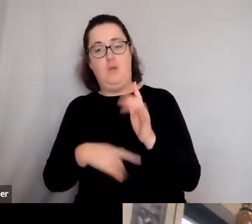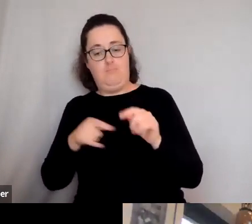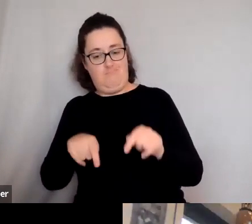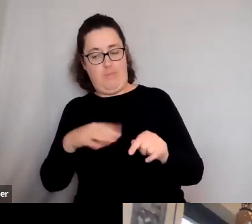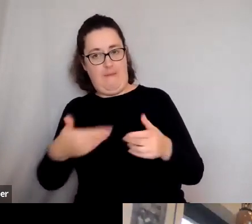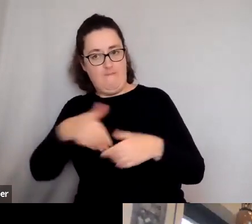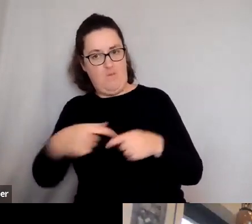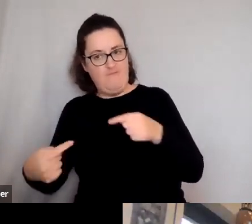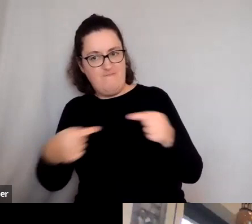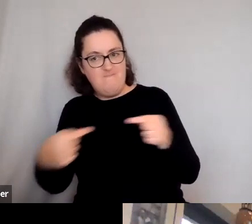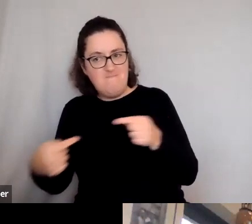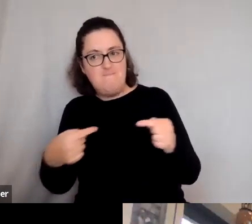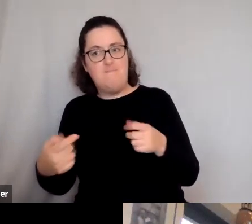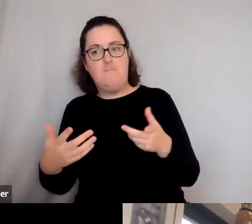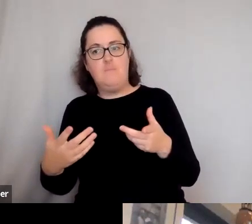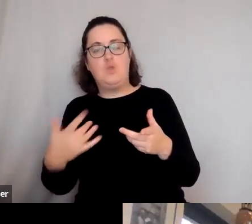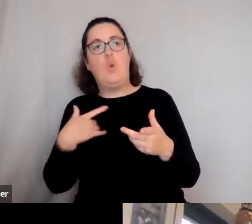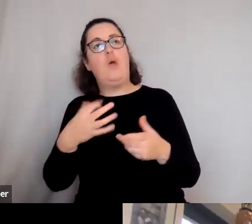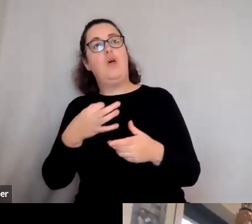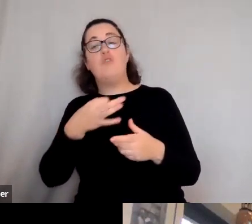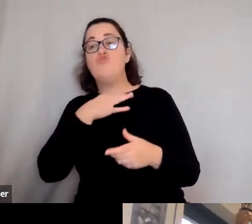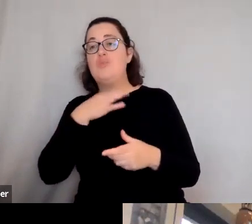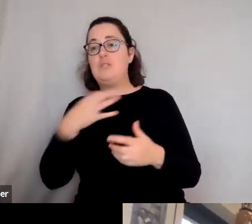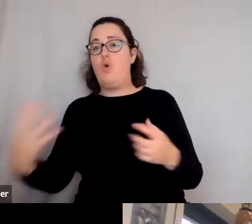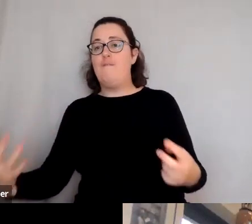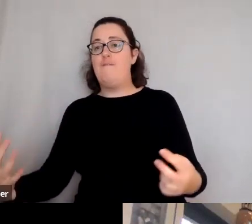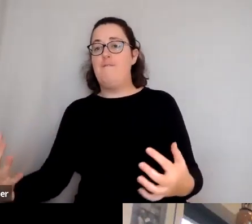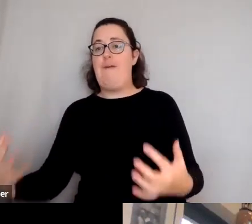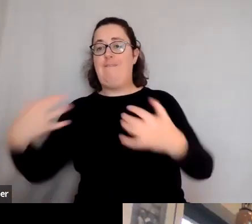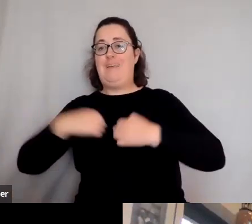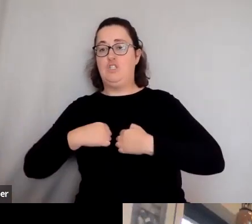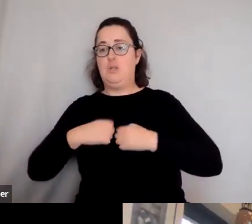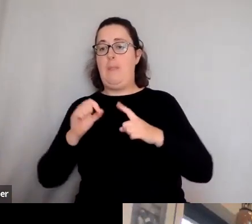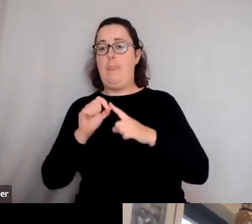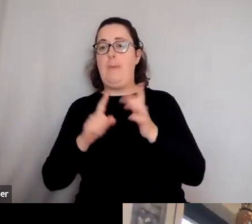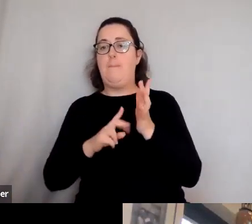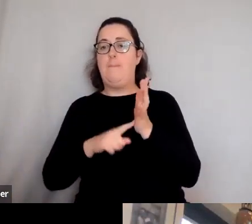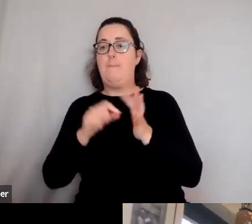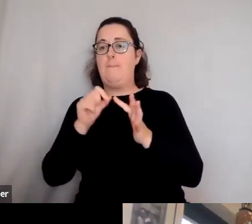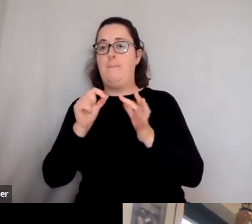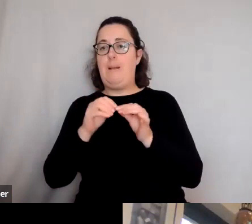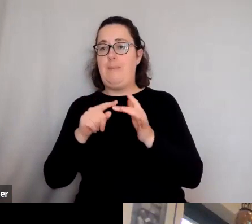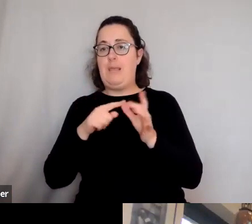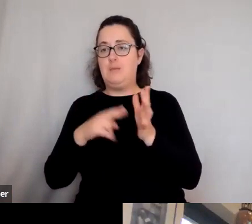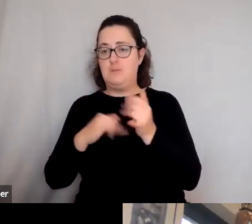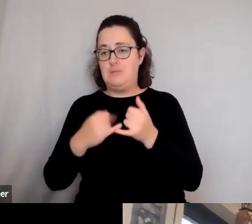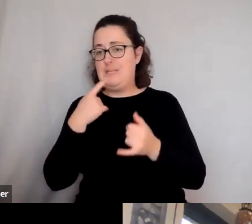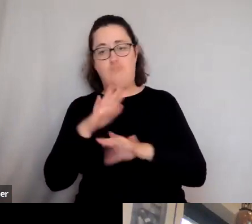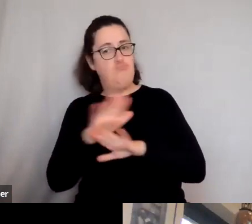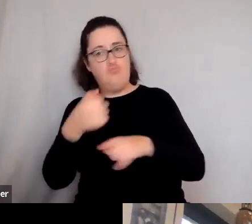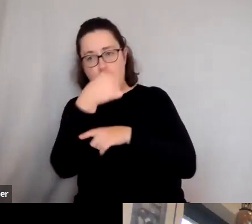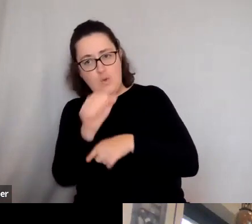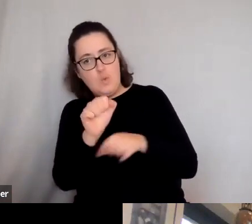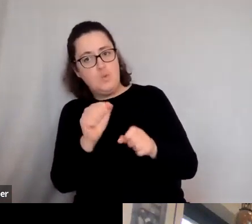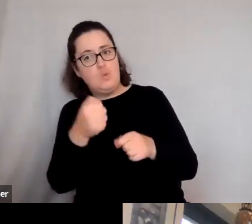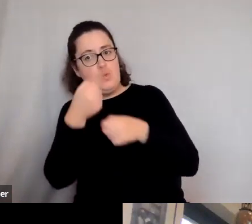pandemic, but by, let's say, invasion, then eventually the plebeians say, we're not going to fight, mate. You know, unless, unless you